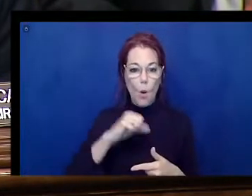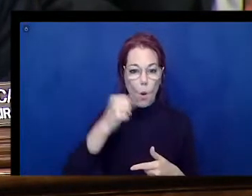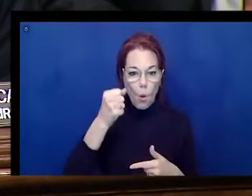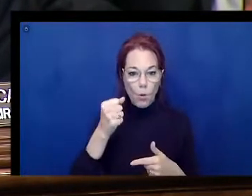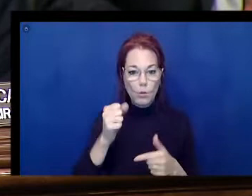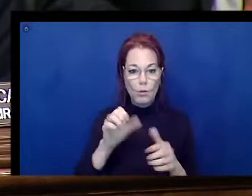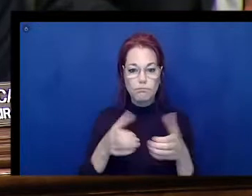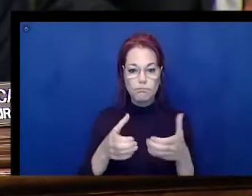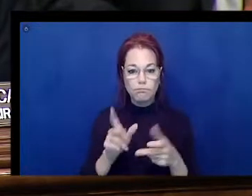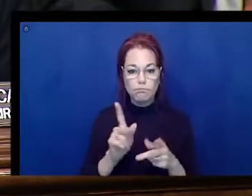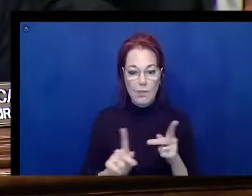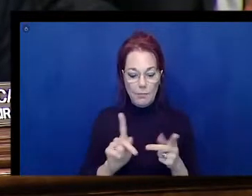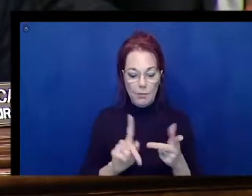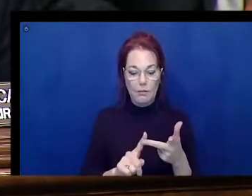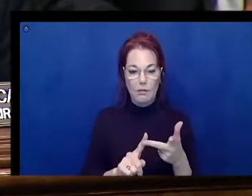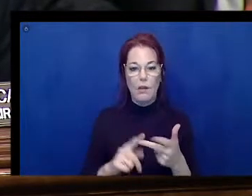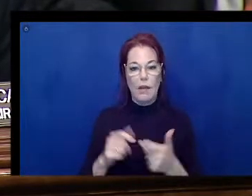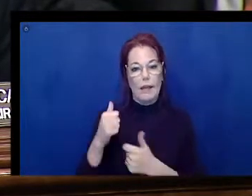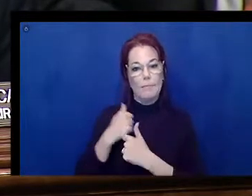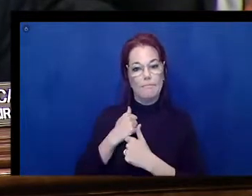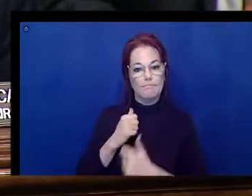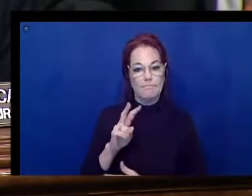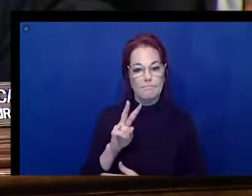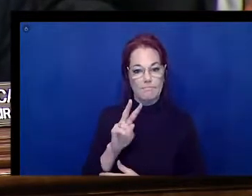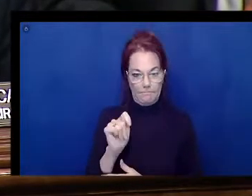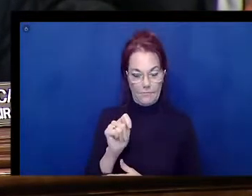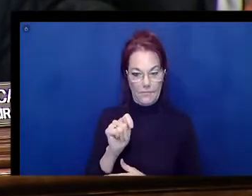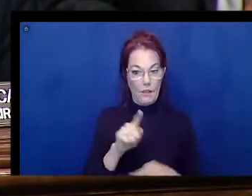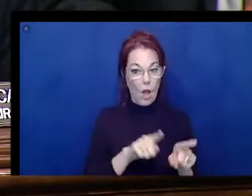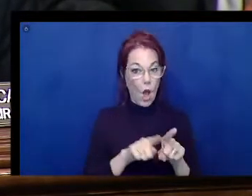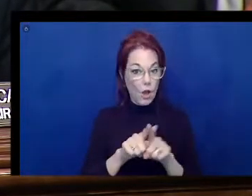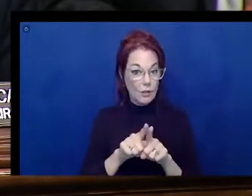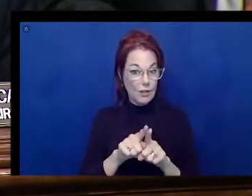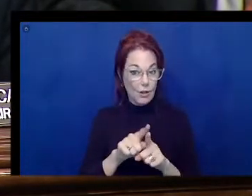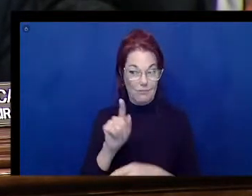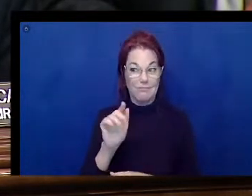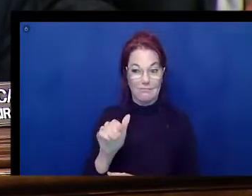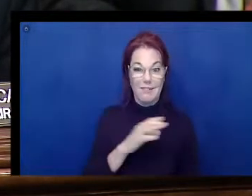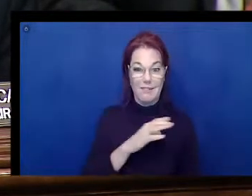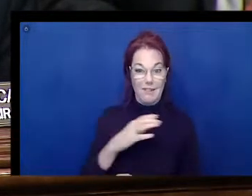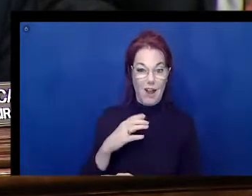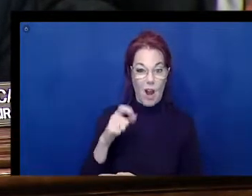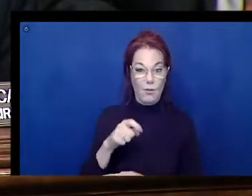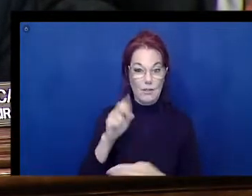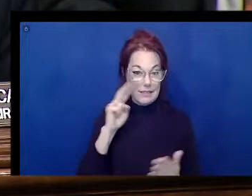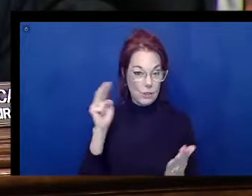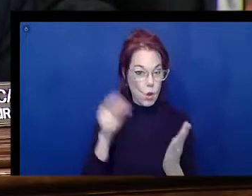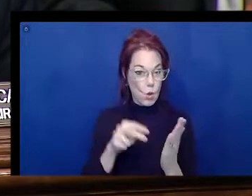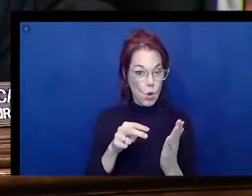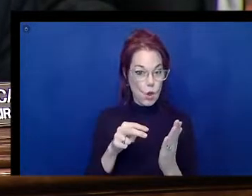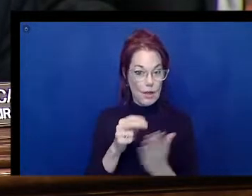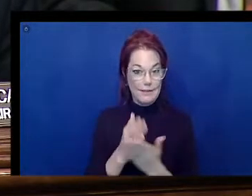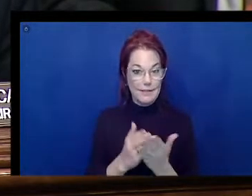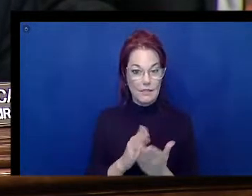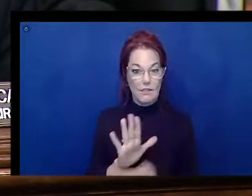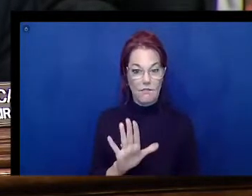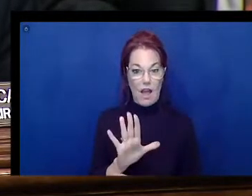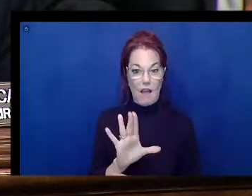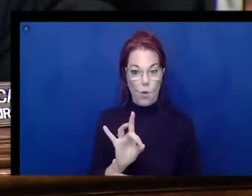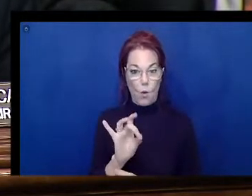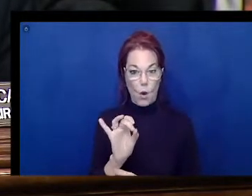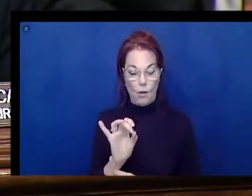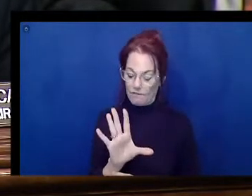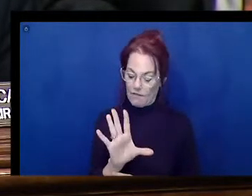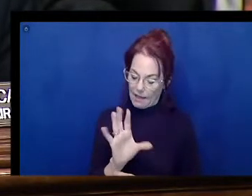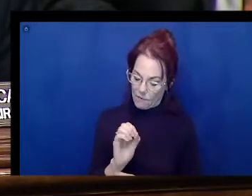that Congress needs to take a close look at Section 508 of the Rehabilitation Act to see if changes are needed. In the meantime, there is